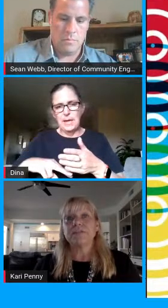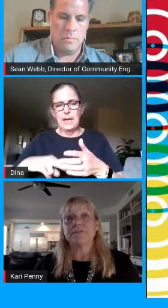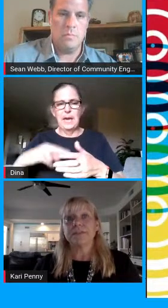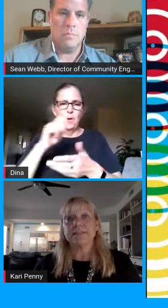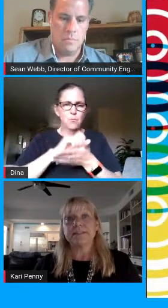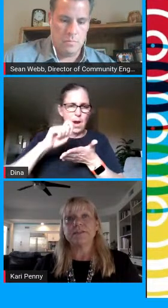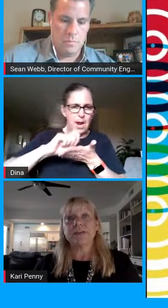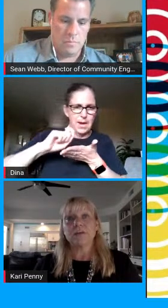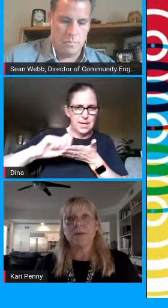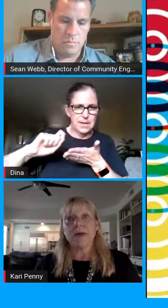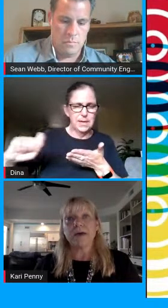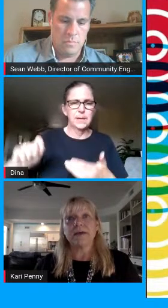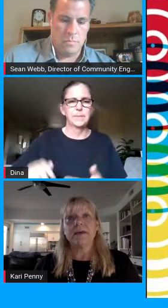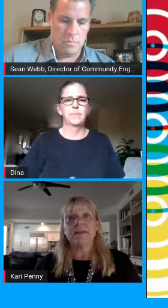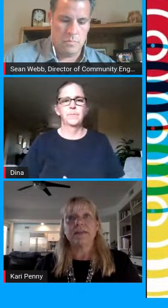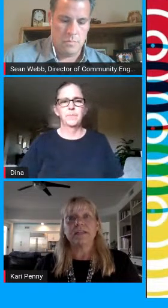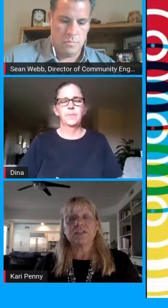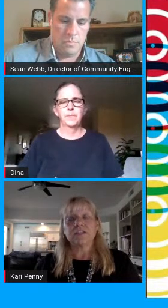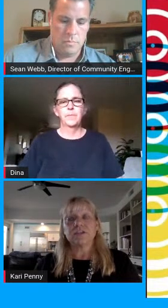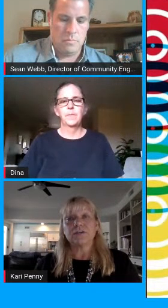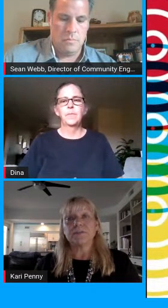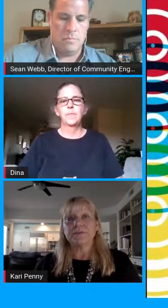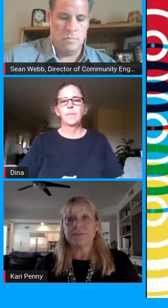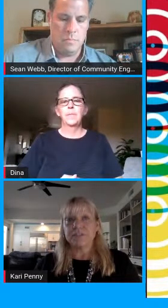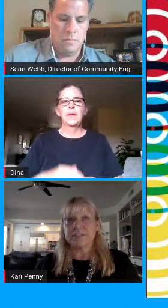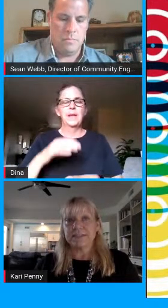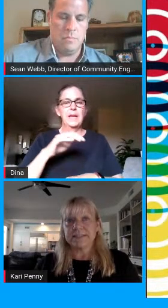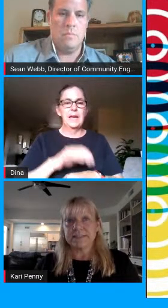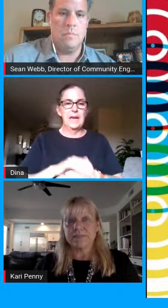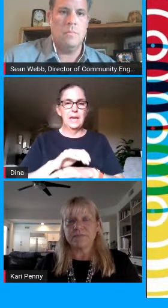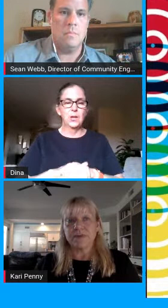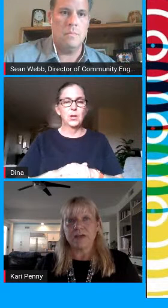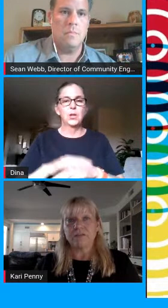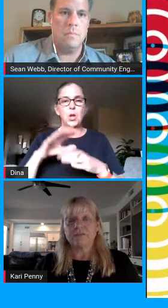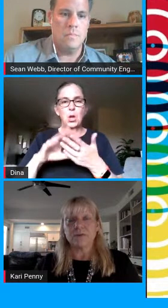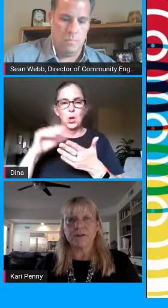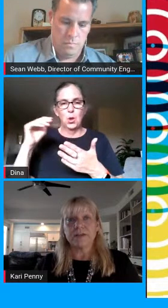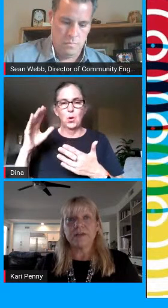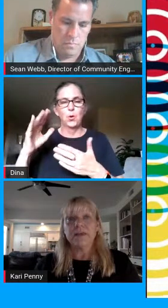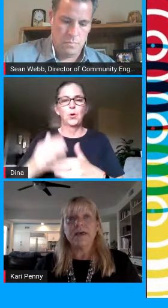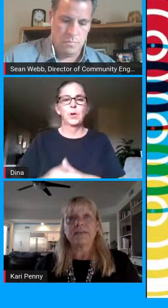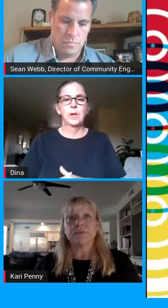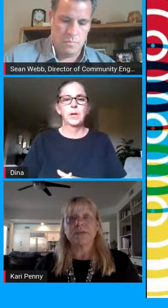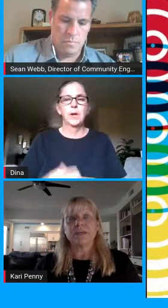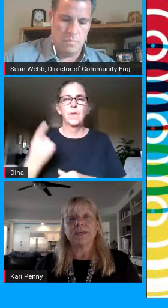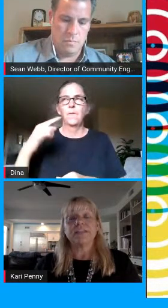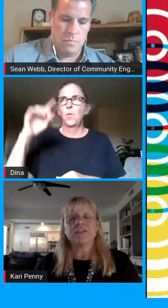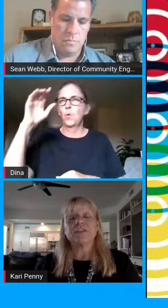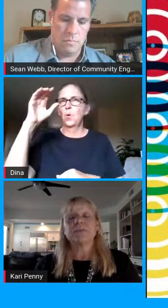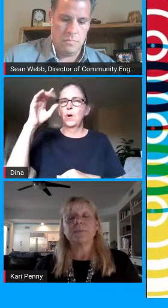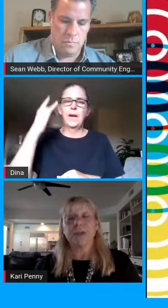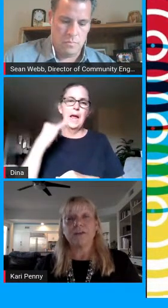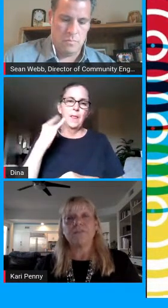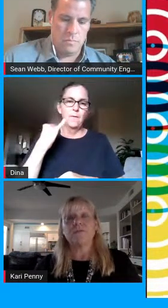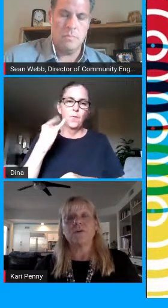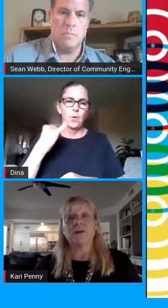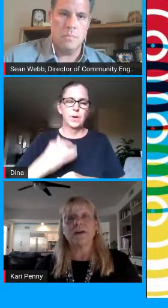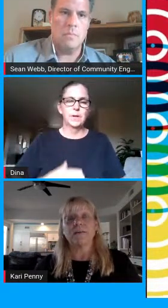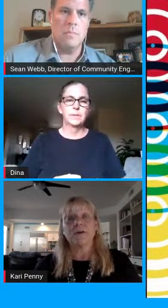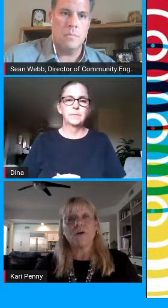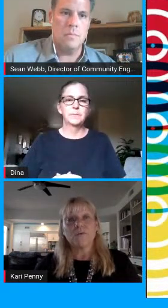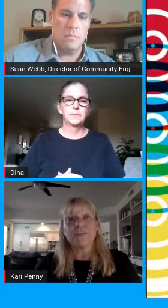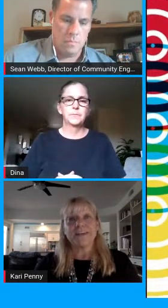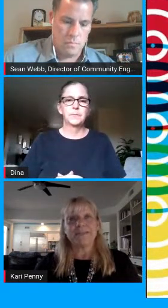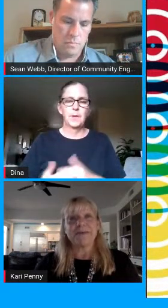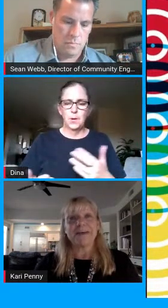be preparation for this year's elpac the english learner proficiency assessment for california as we continue to prepare for